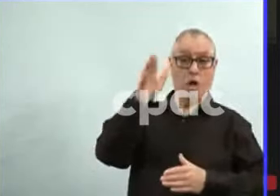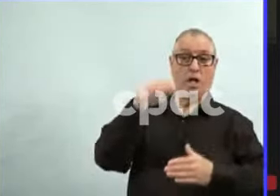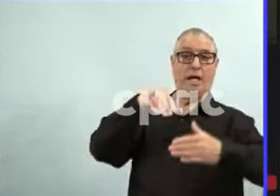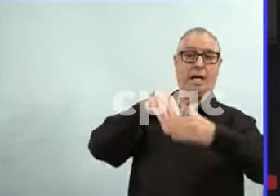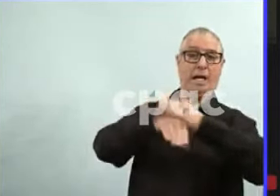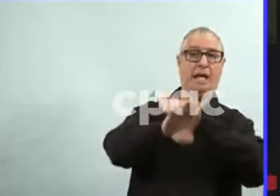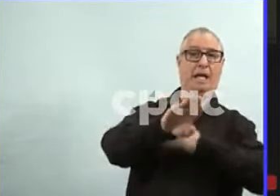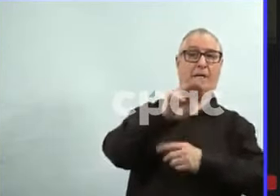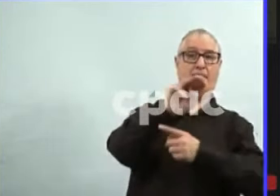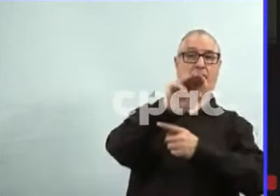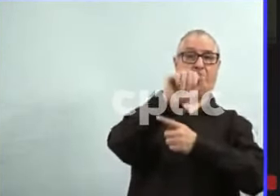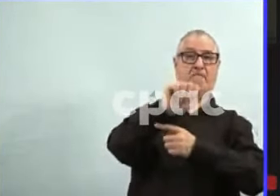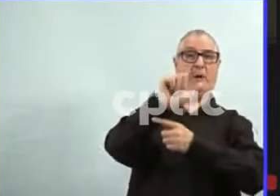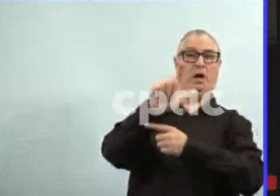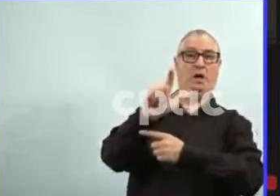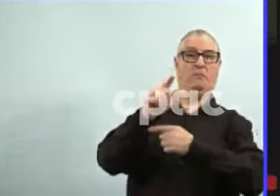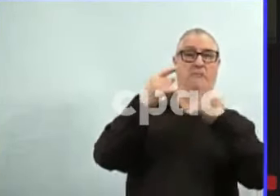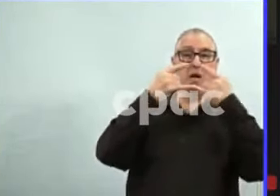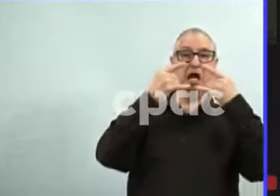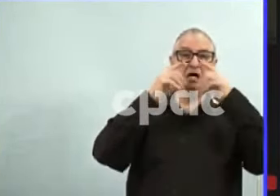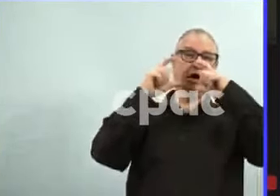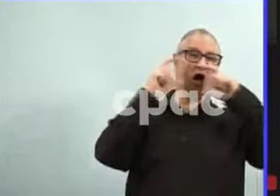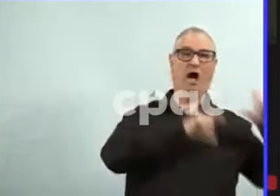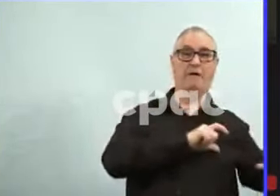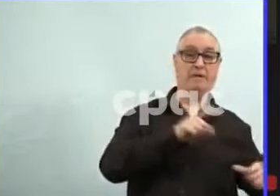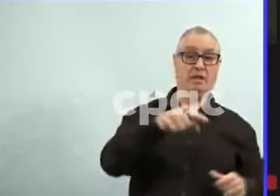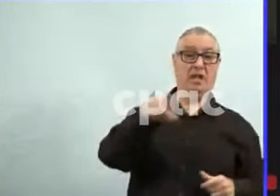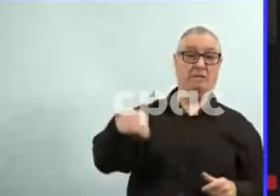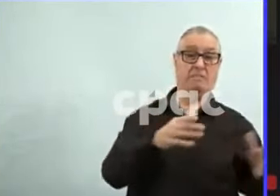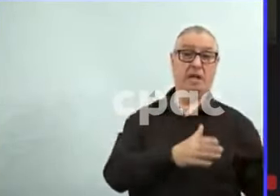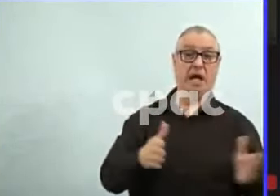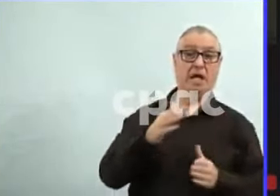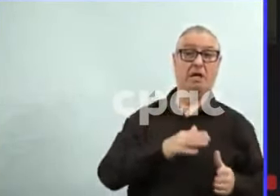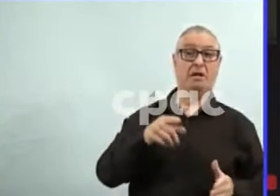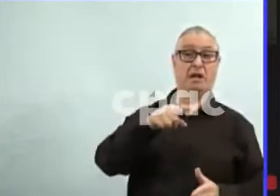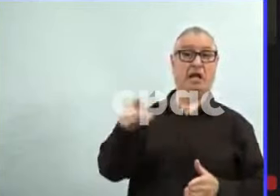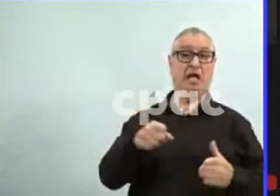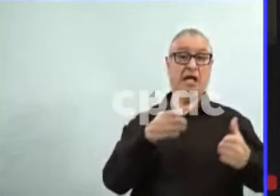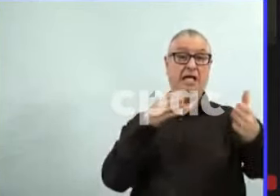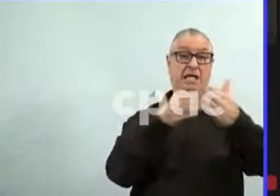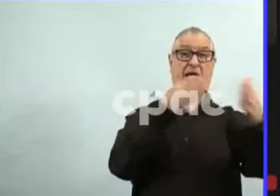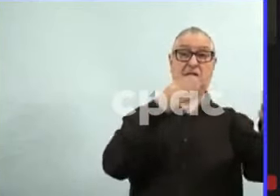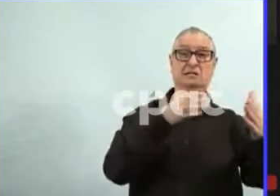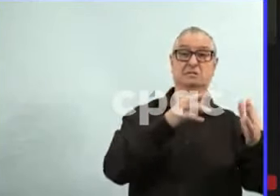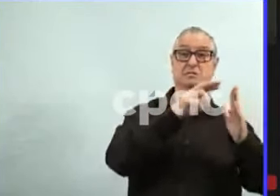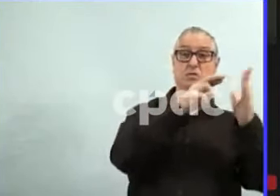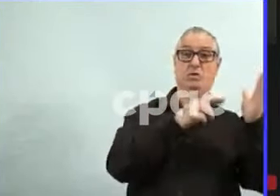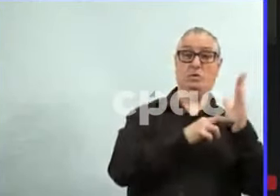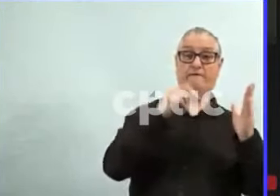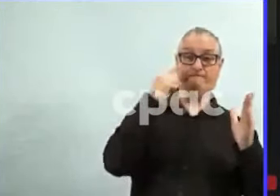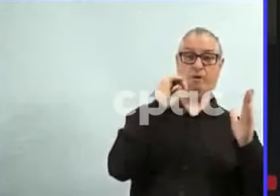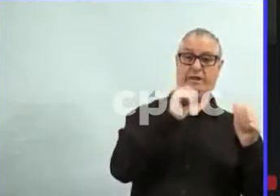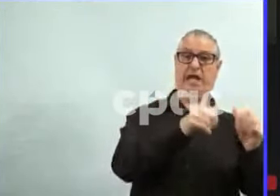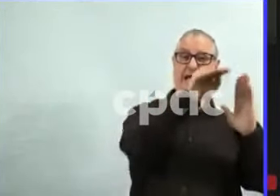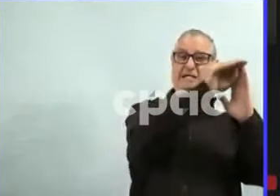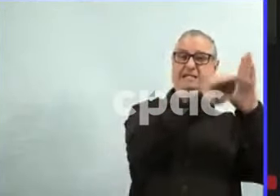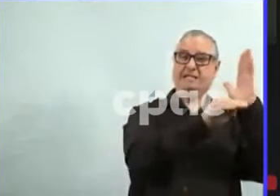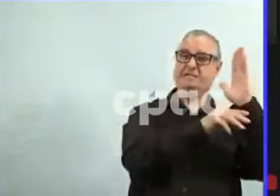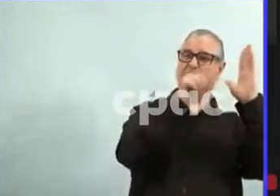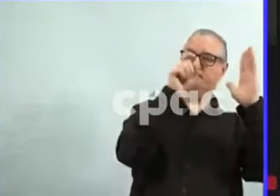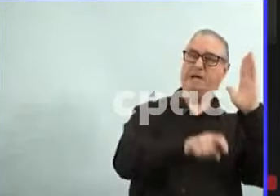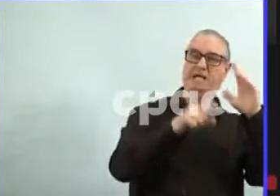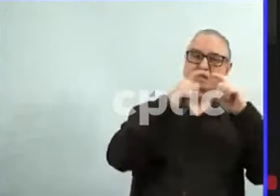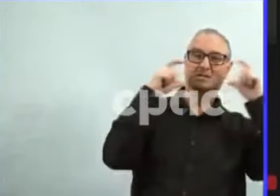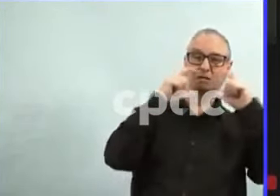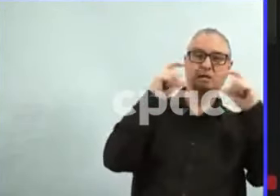days, maskless, I assume, contravening public health orders. That's a bit of a change considering that most of the public health